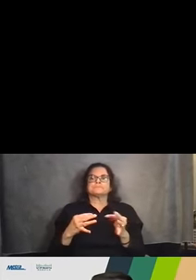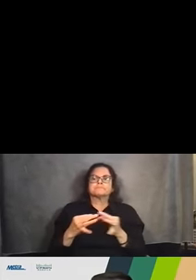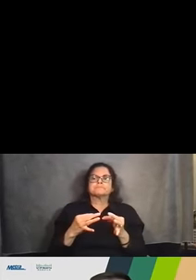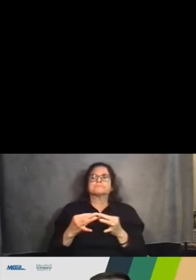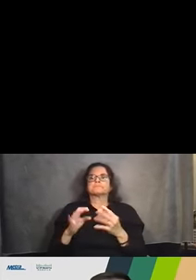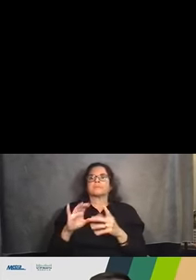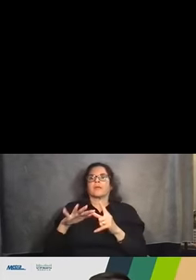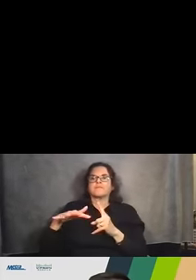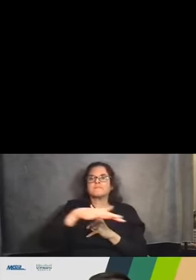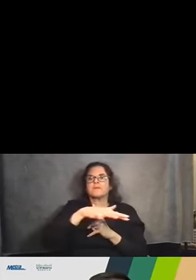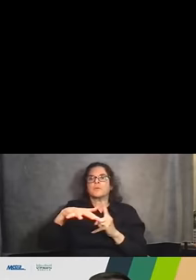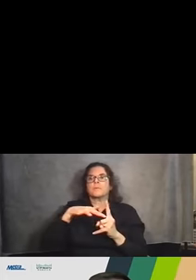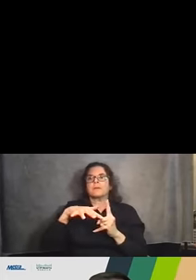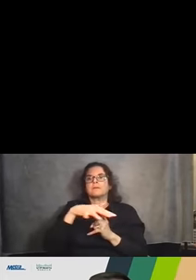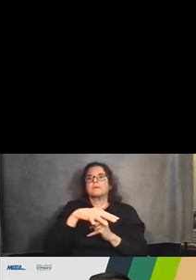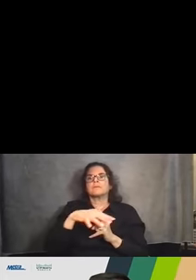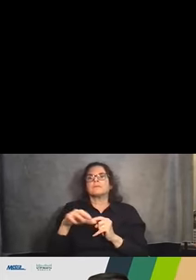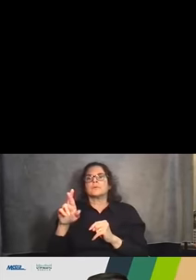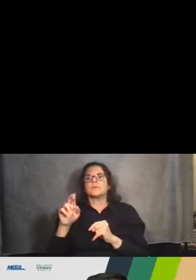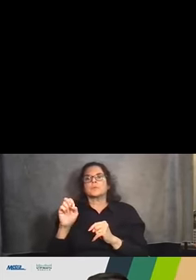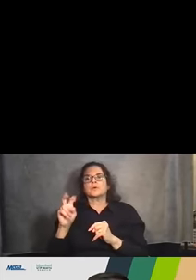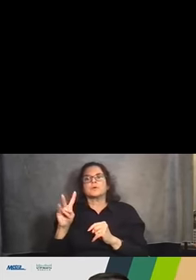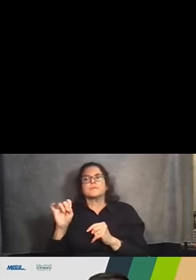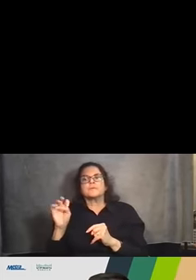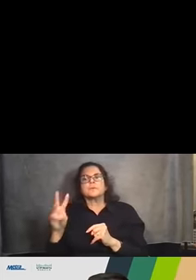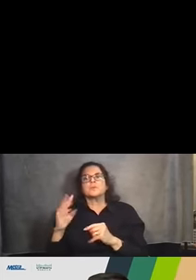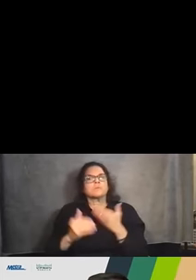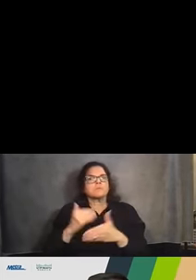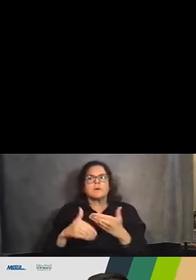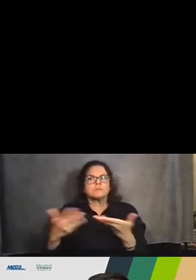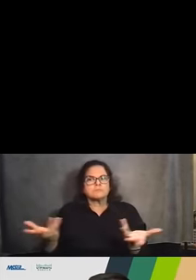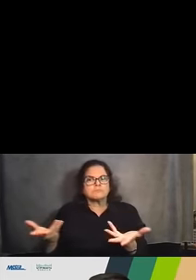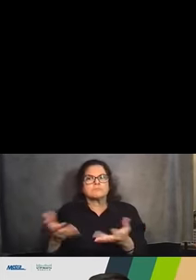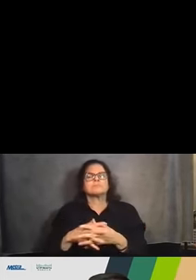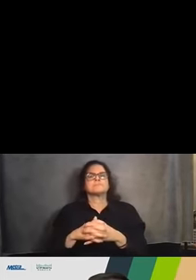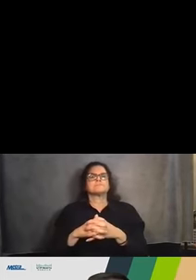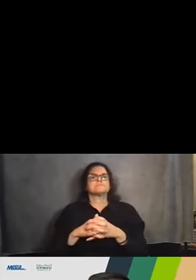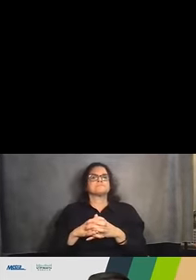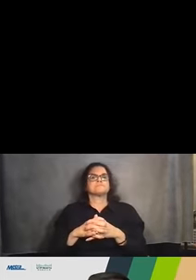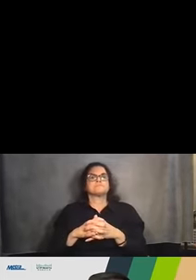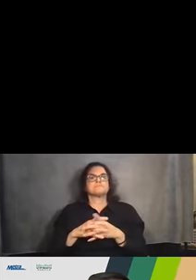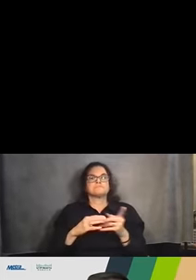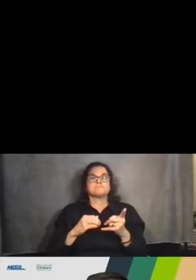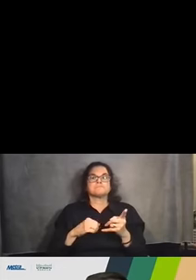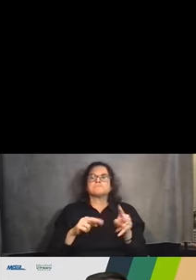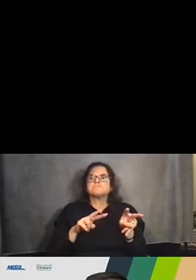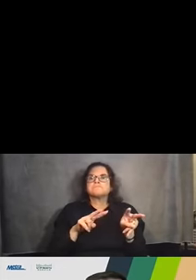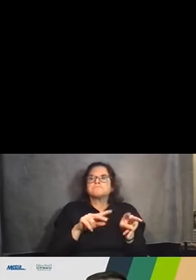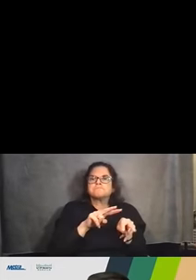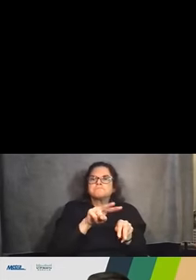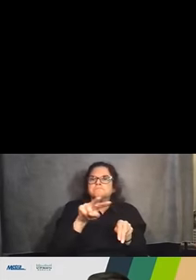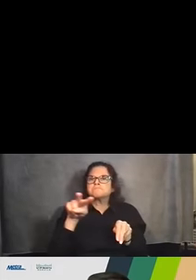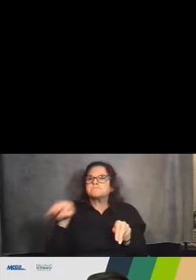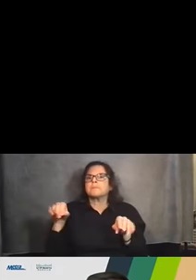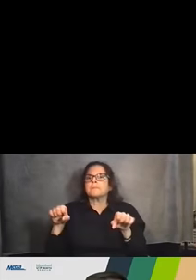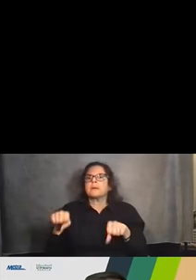to expect. So during the environmental review process we we work to examine and identify potential environmental effects of the